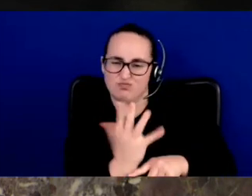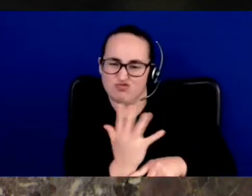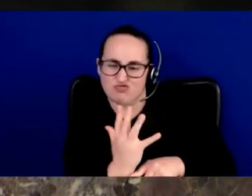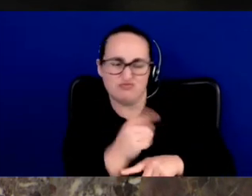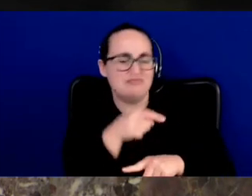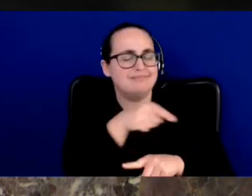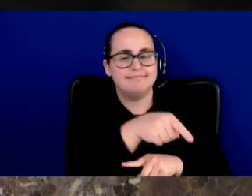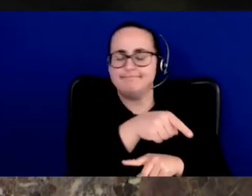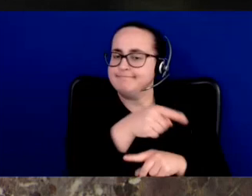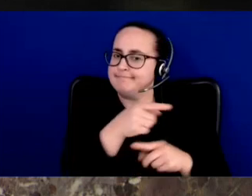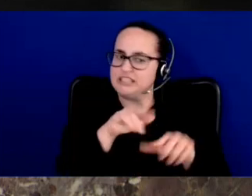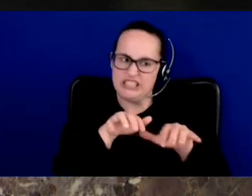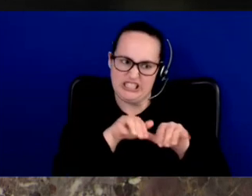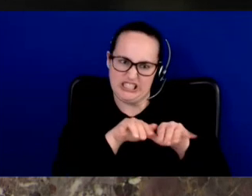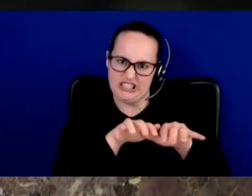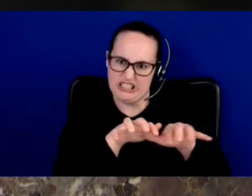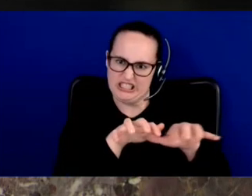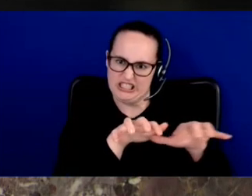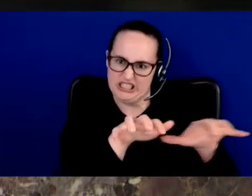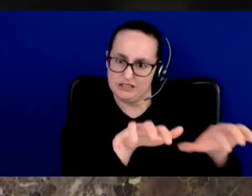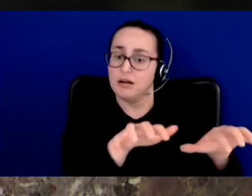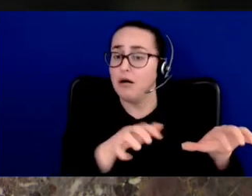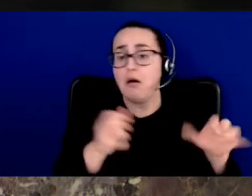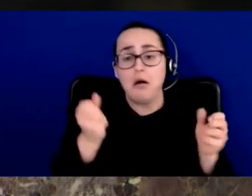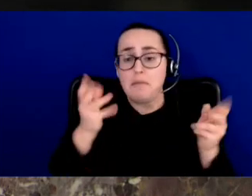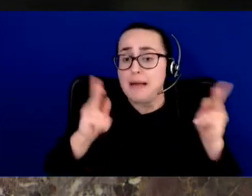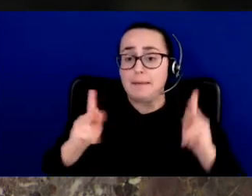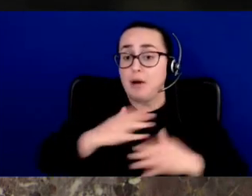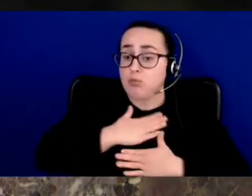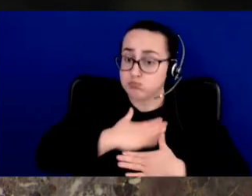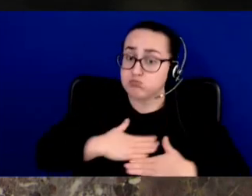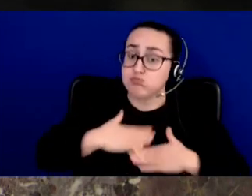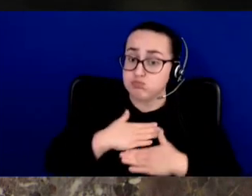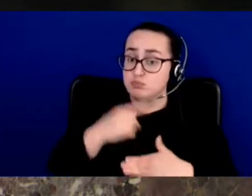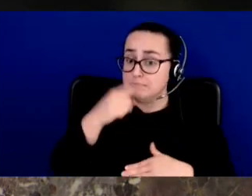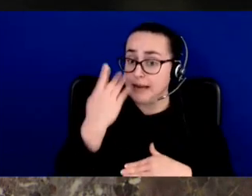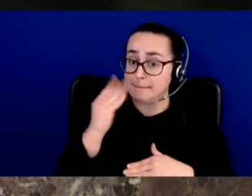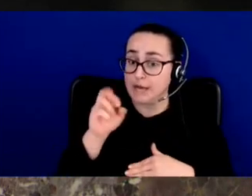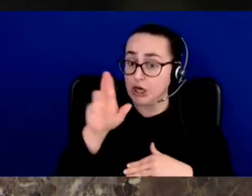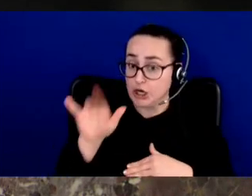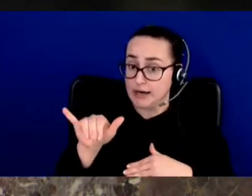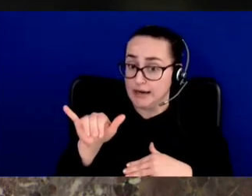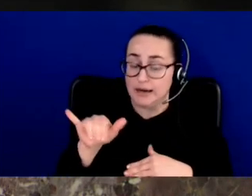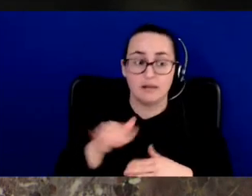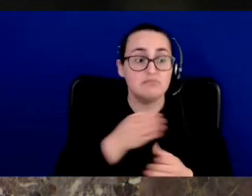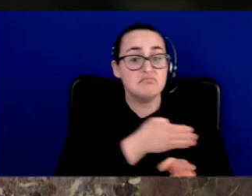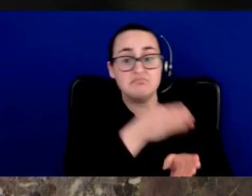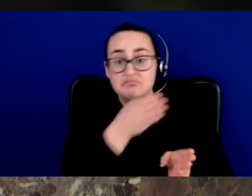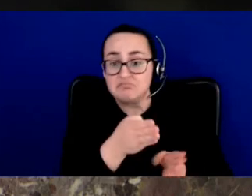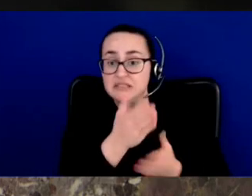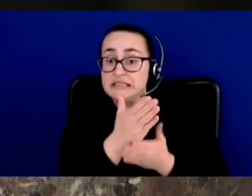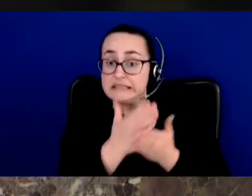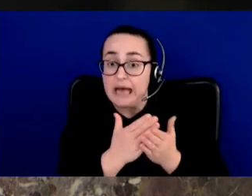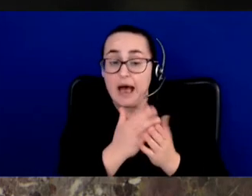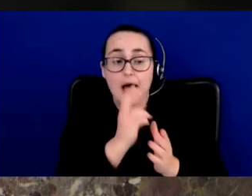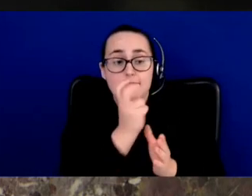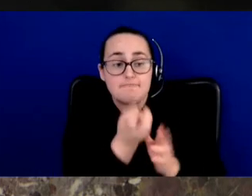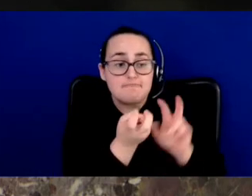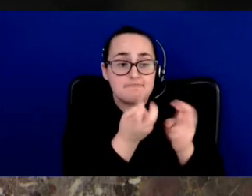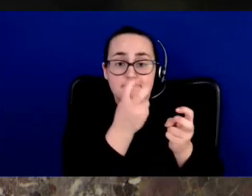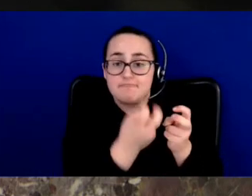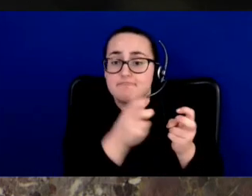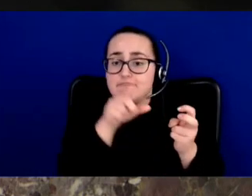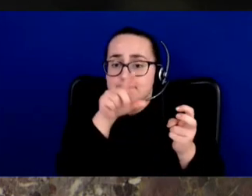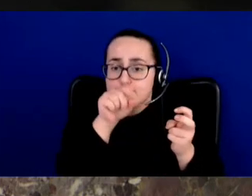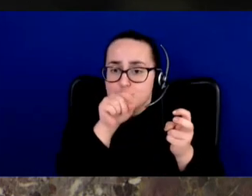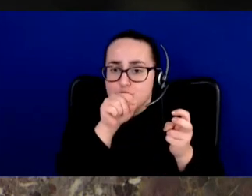source, many people enjoy the abundance of blackberries. Additionally, some grown nesting birds and small animals benefit from the thick